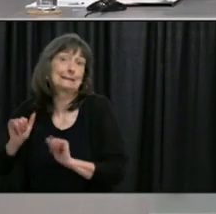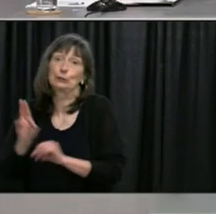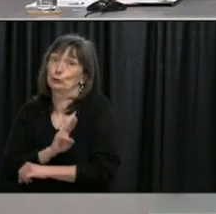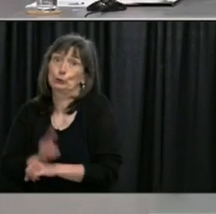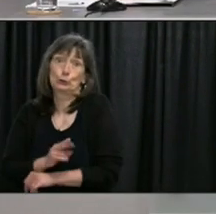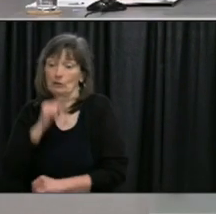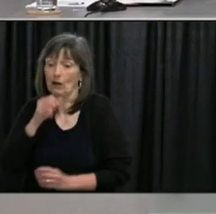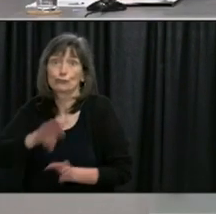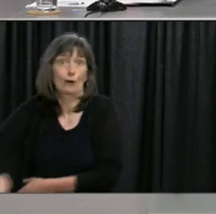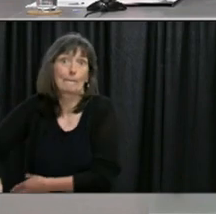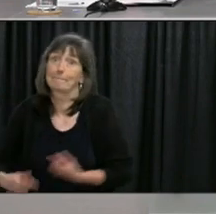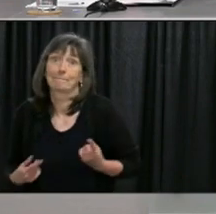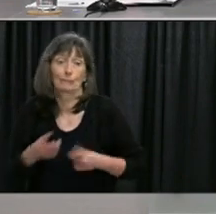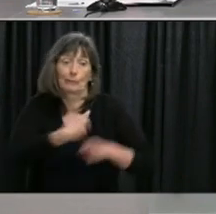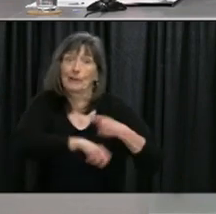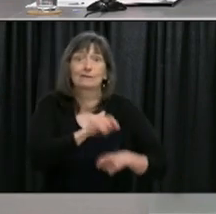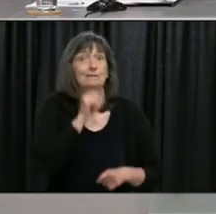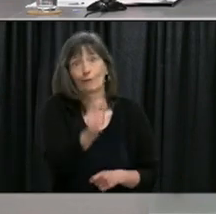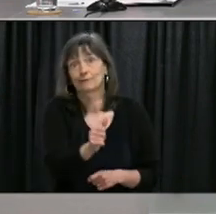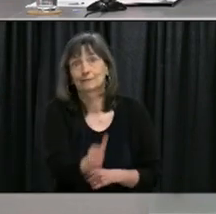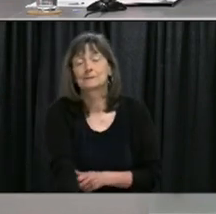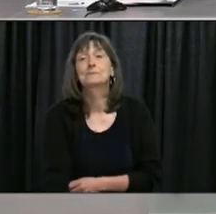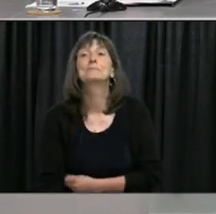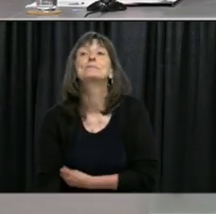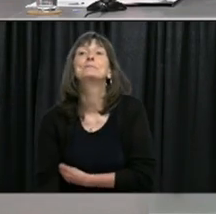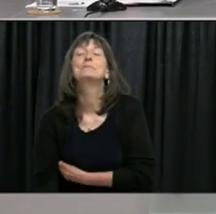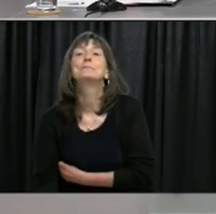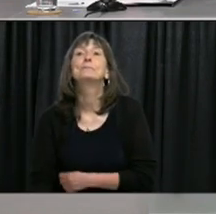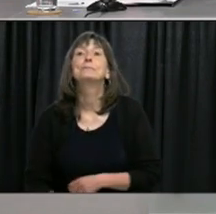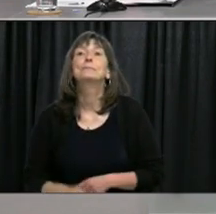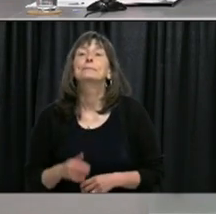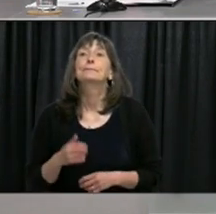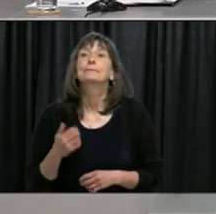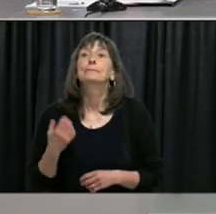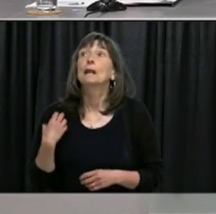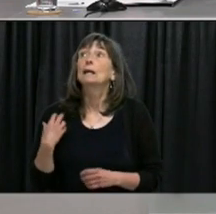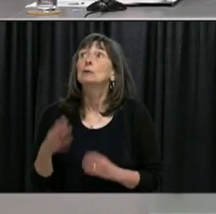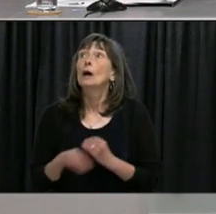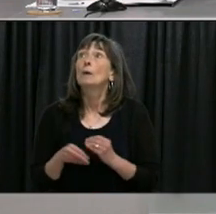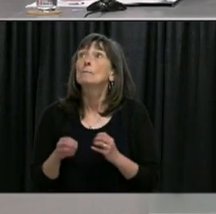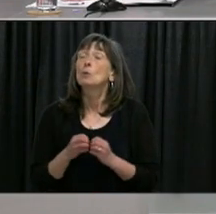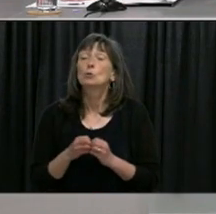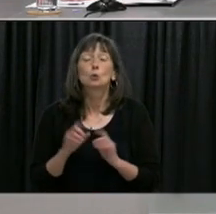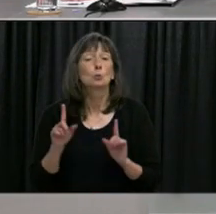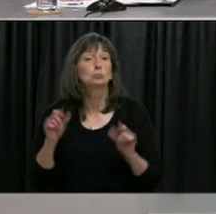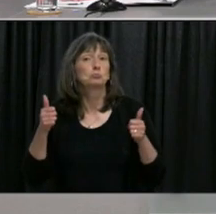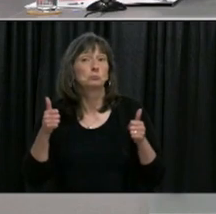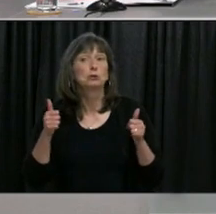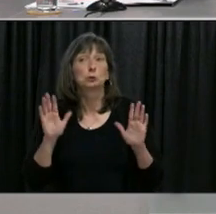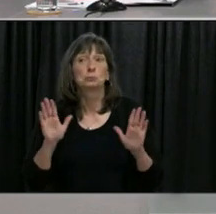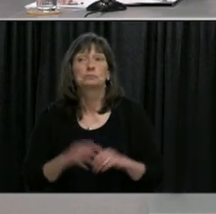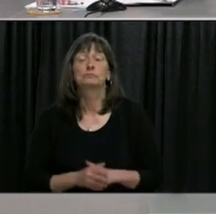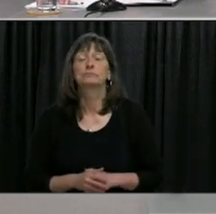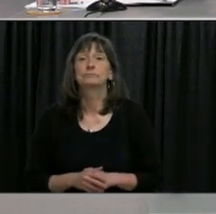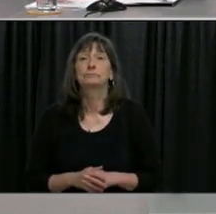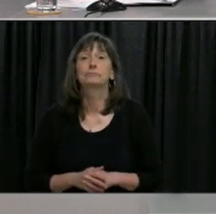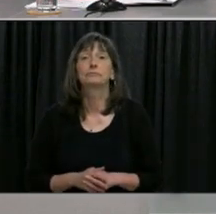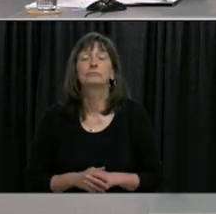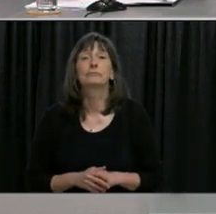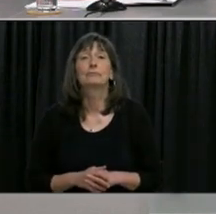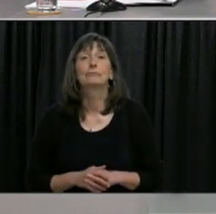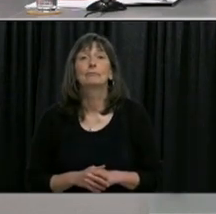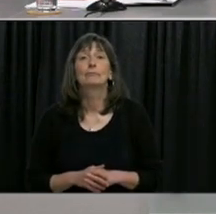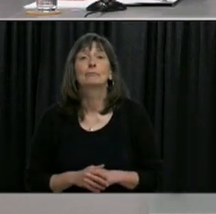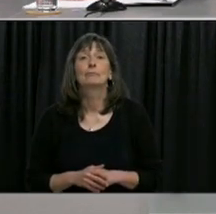I'm sorry Mr. Hagee were you following up on that as well no the ground is being covered thank you okay so the